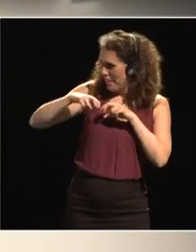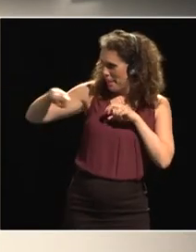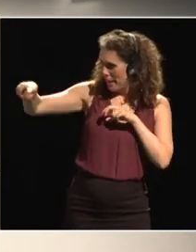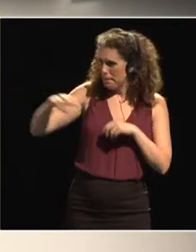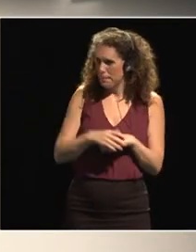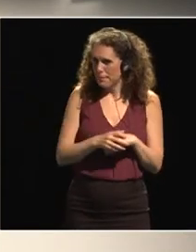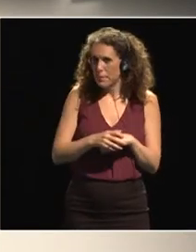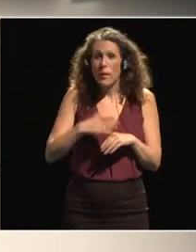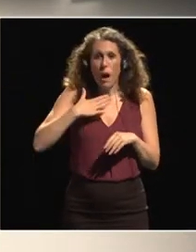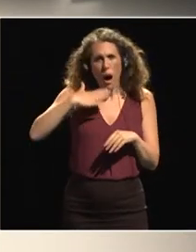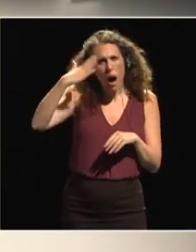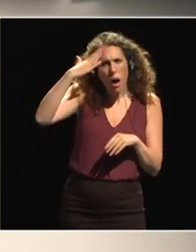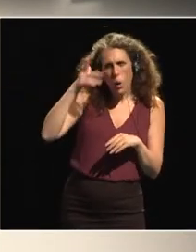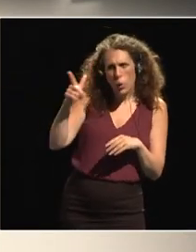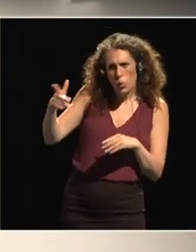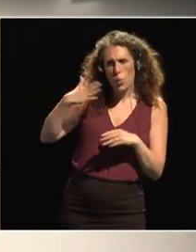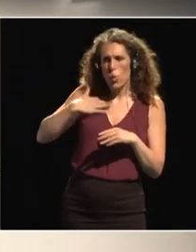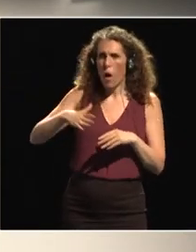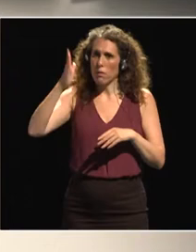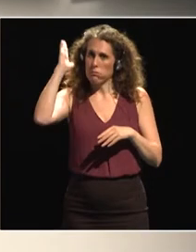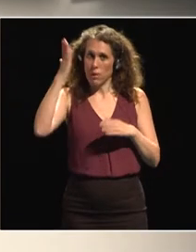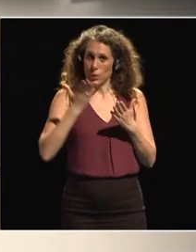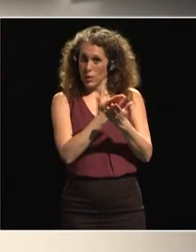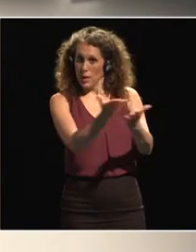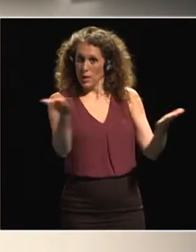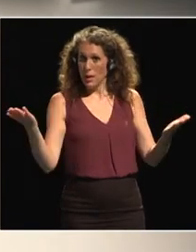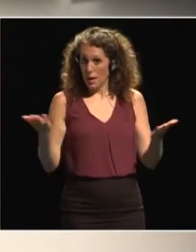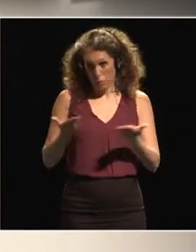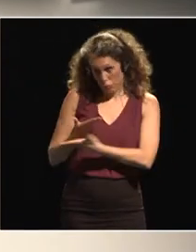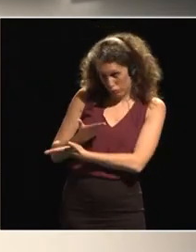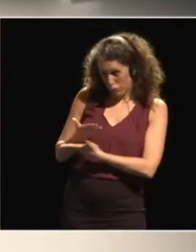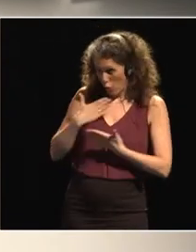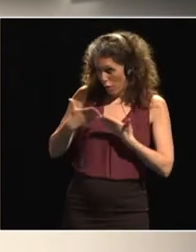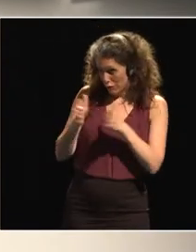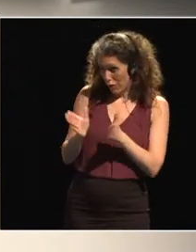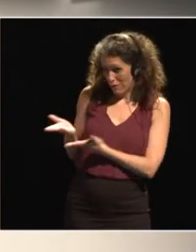that you have a couple of words to say to us perhaps we could start with with that